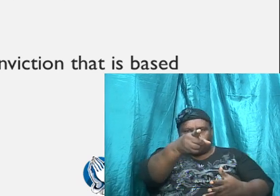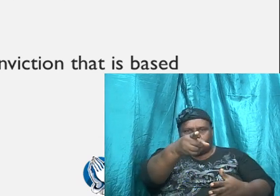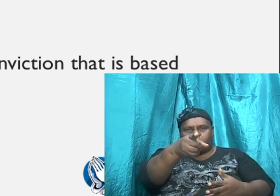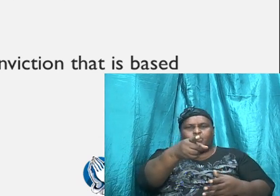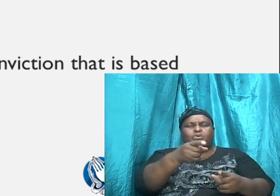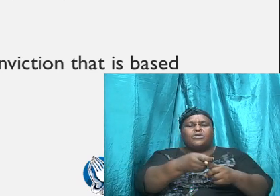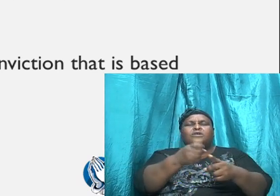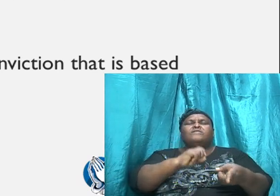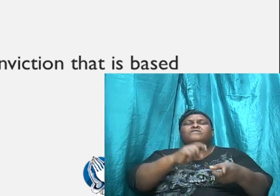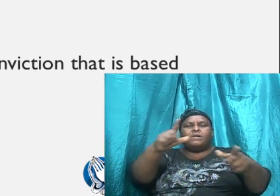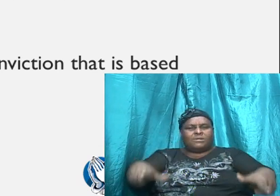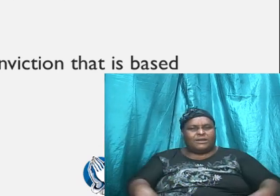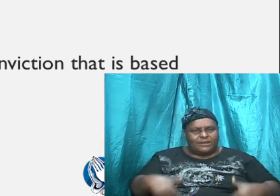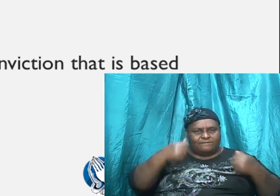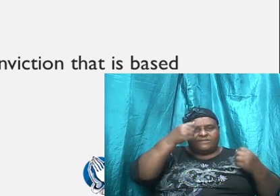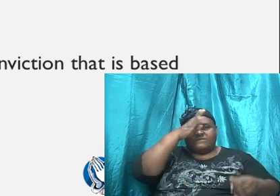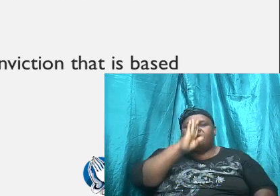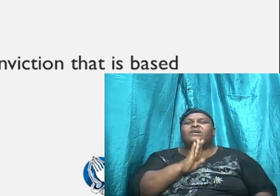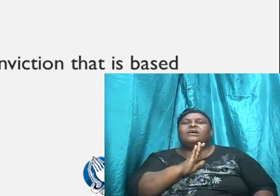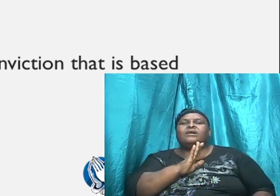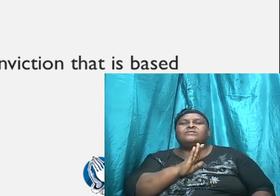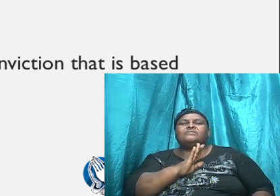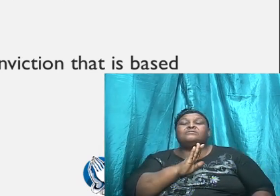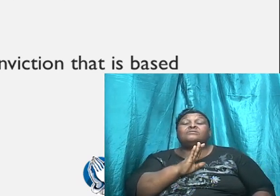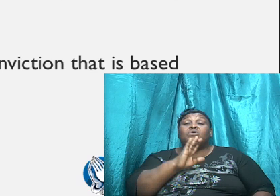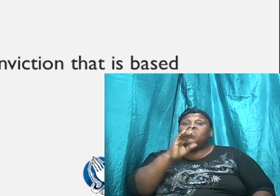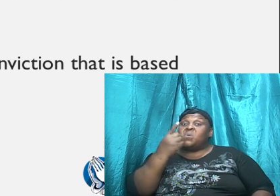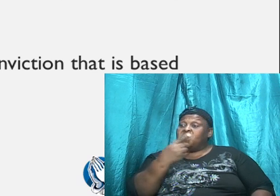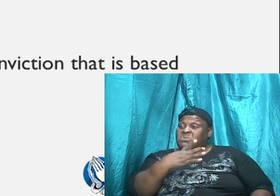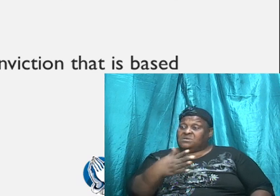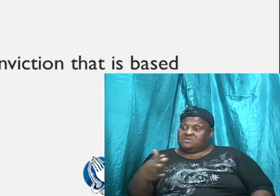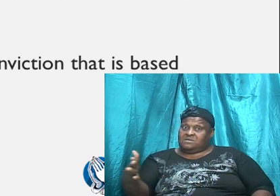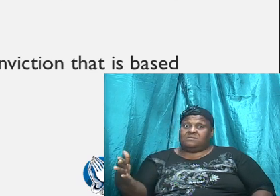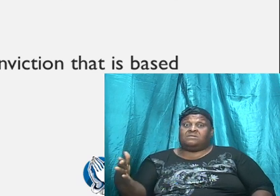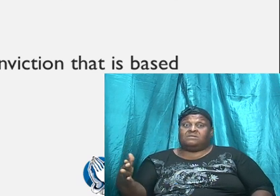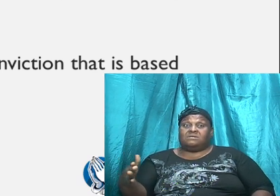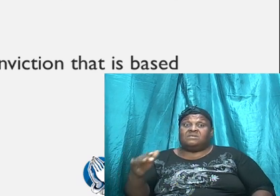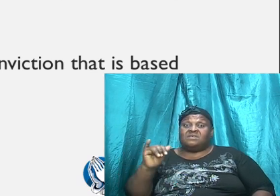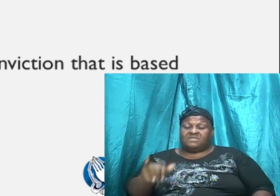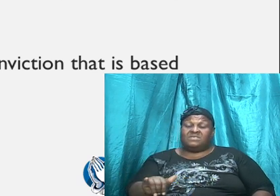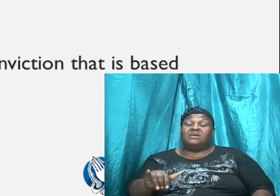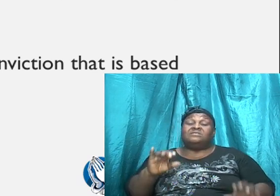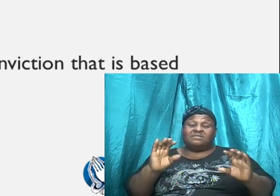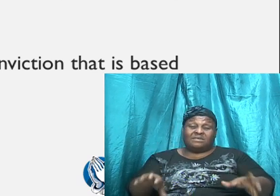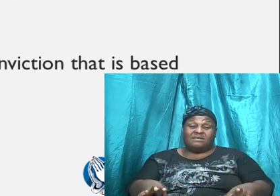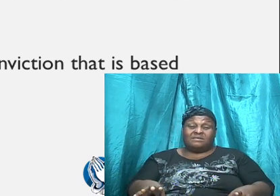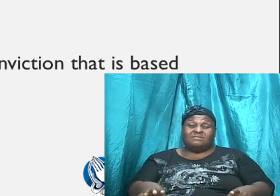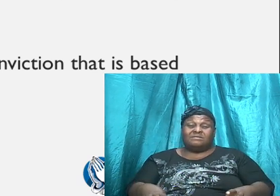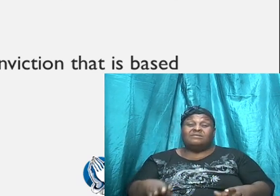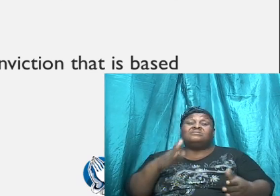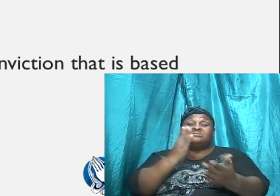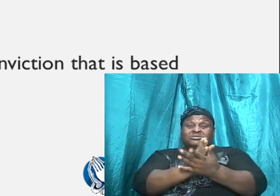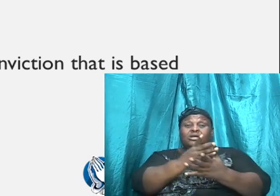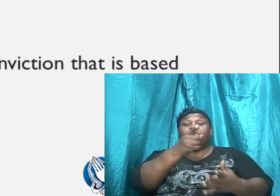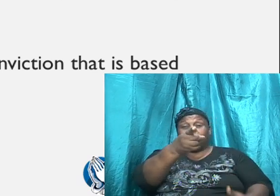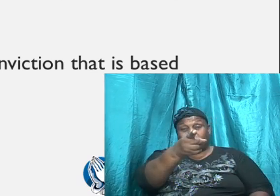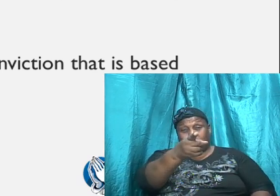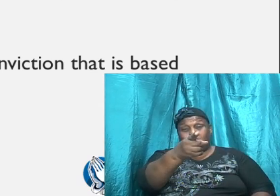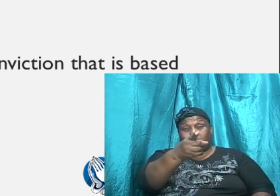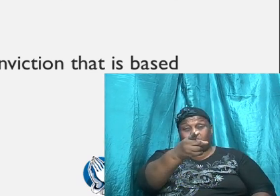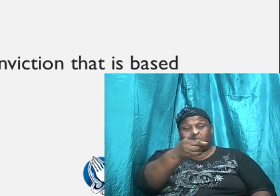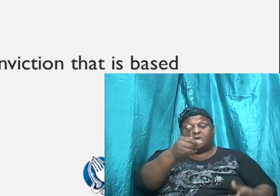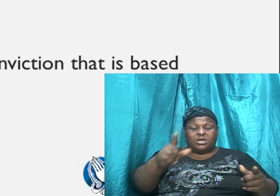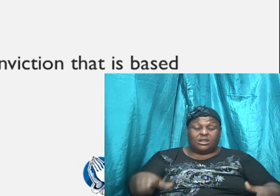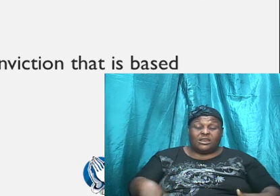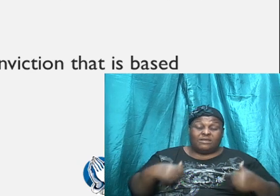living for God, the only thing that can prevent you from living